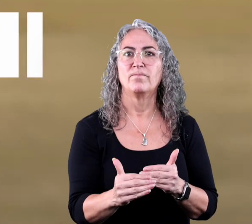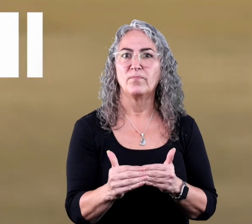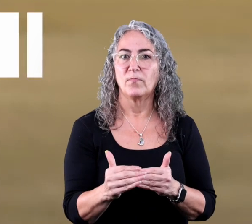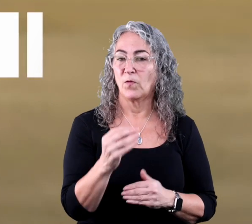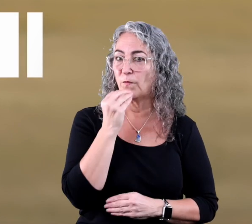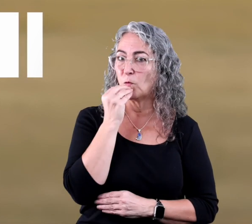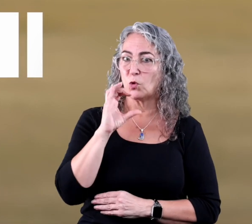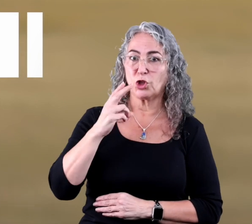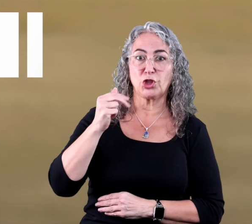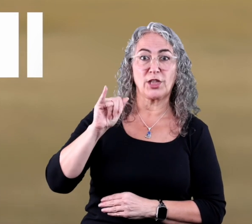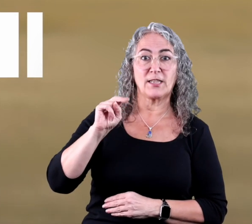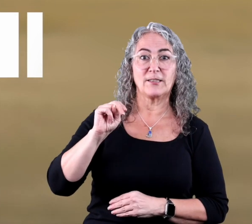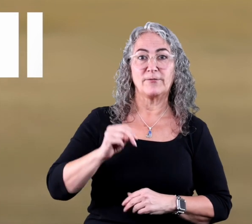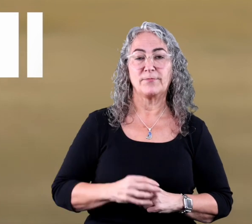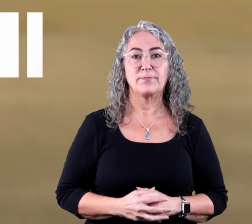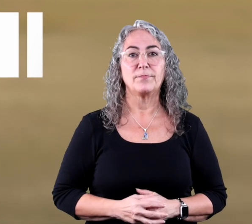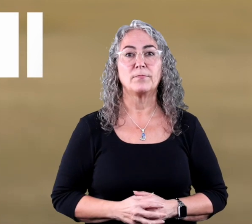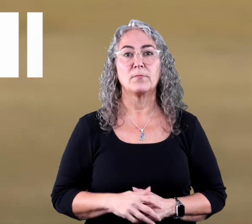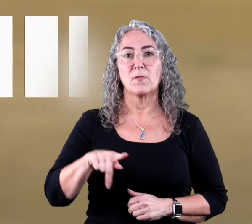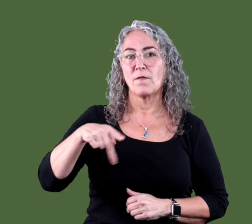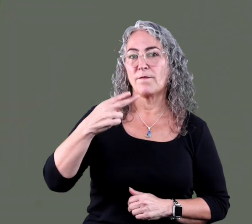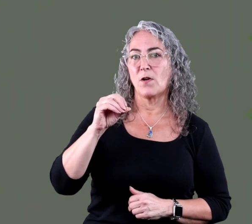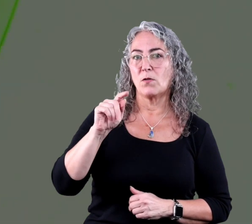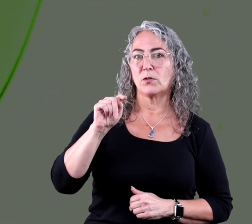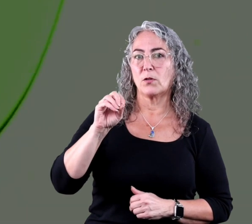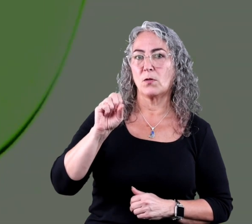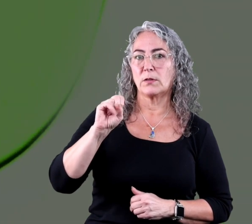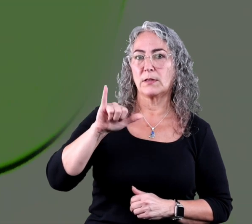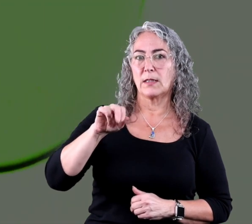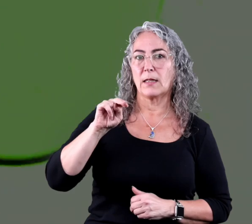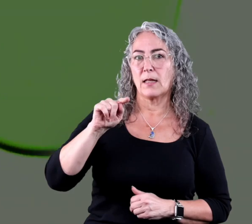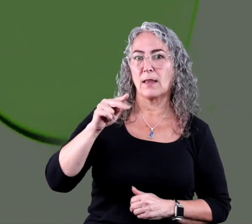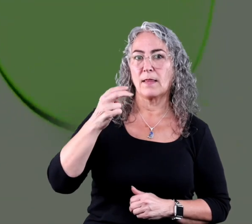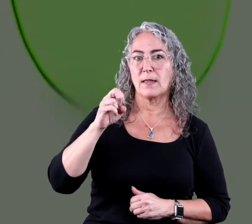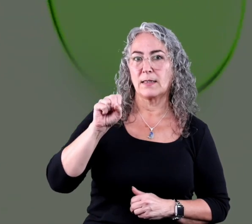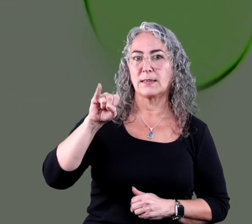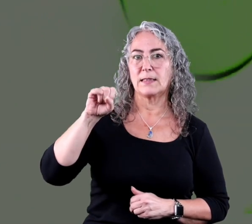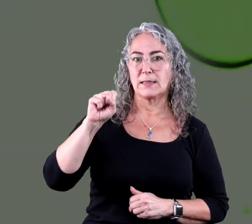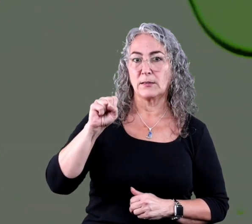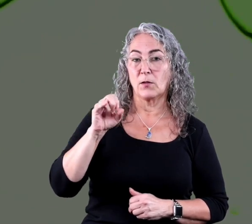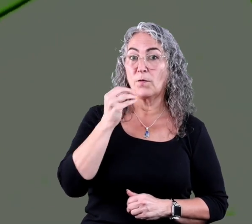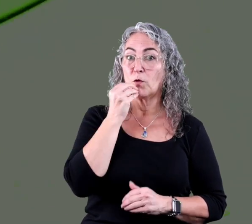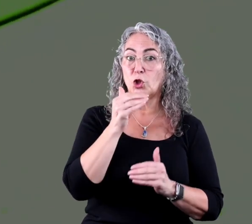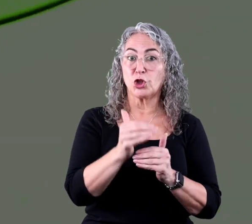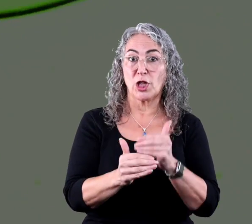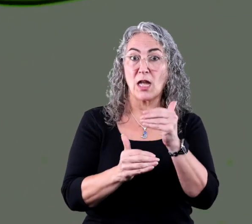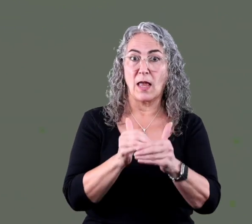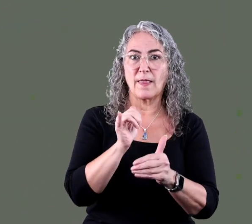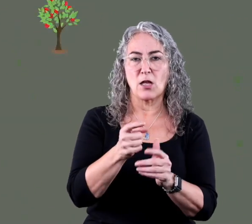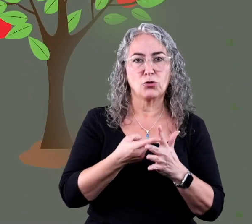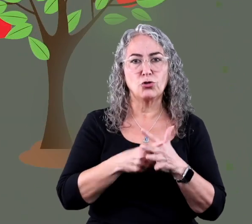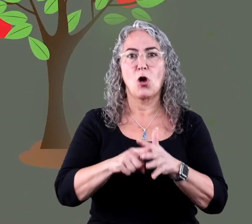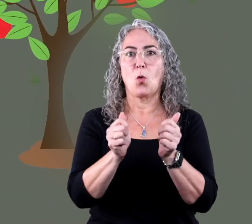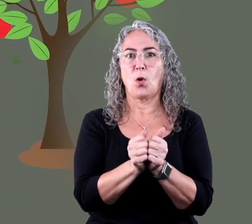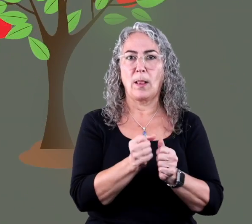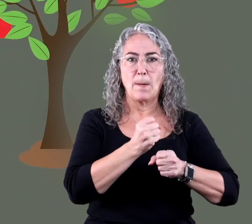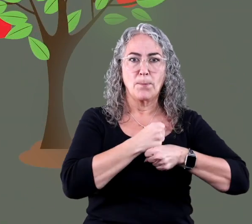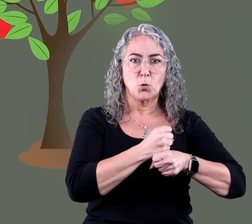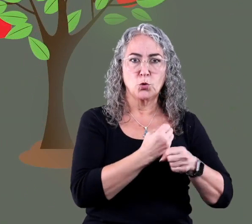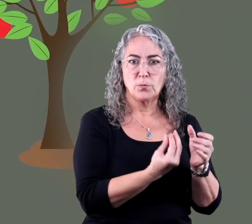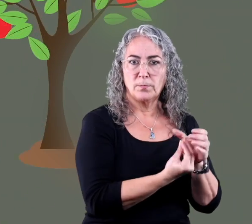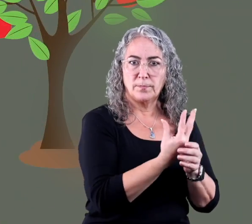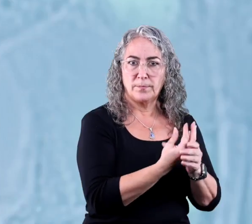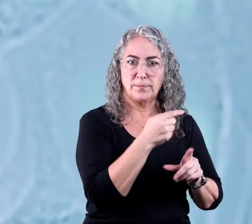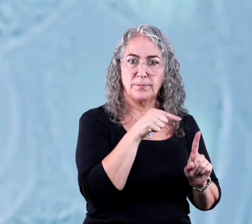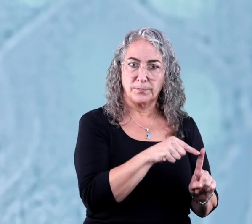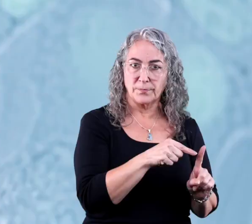one stop on that food chain. Photosynthesis is the first step in the food chain. It starts with producers.